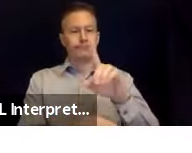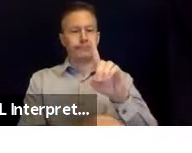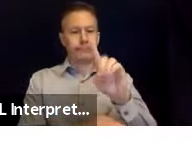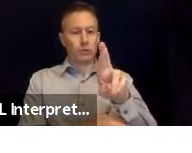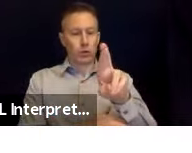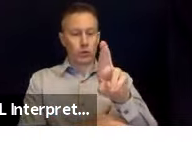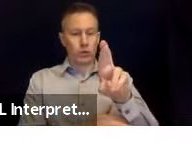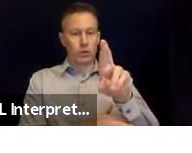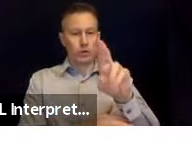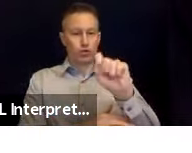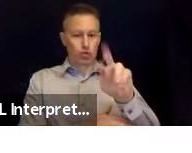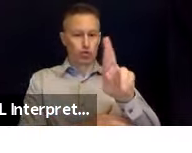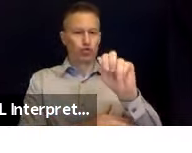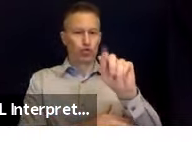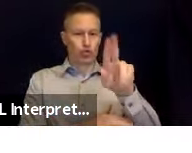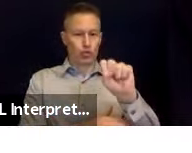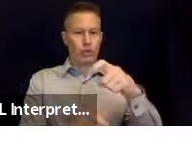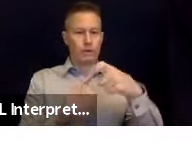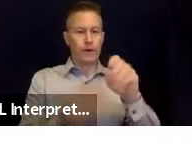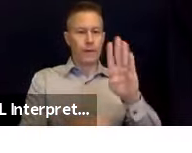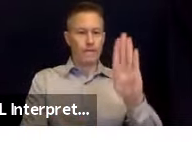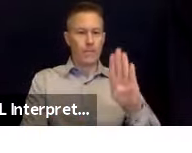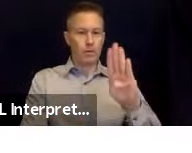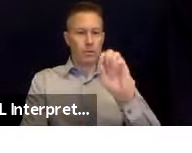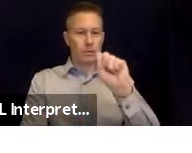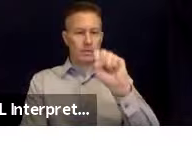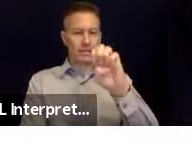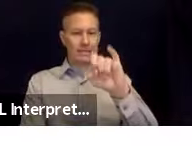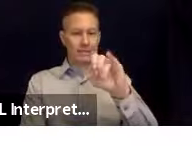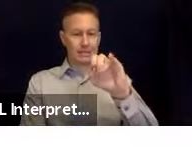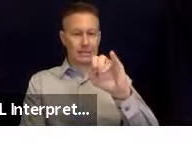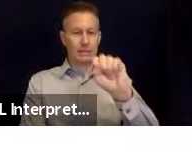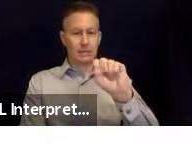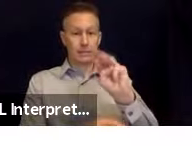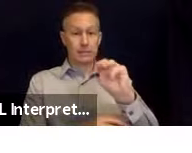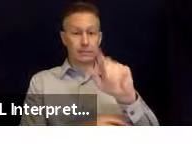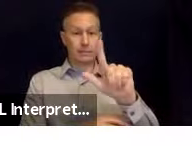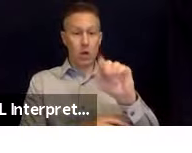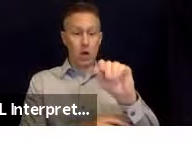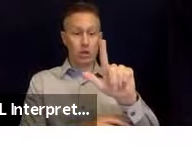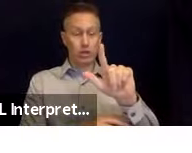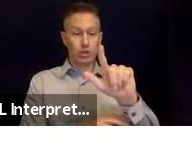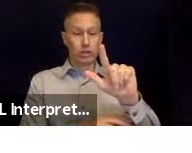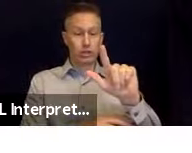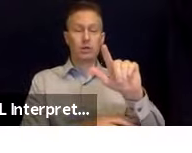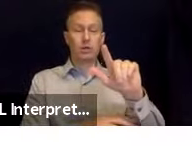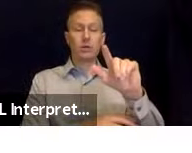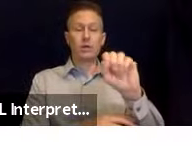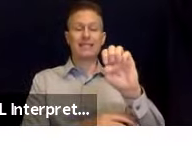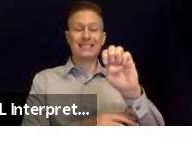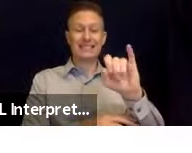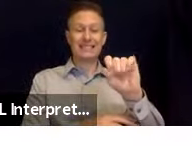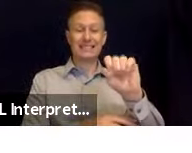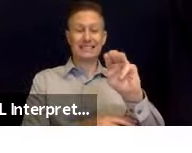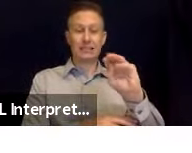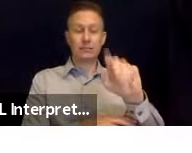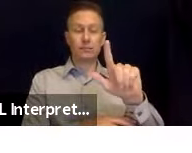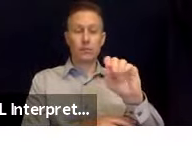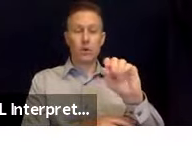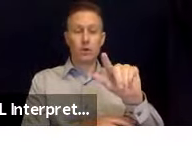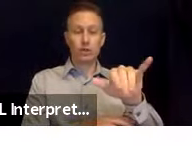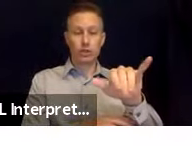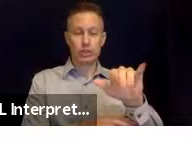Strauss from the Berkeley Seismo Lab. Jennifer, are you going to be showing something on screen, or can